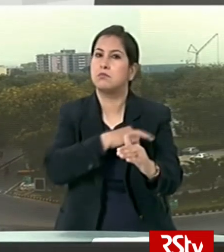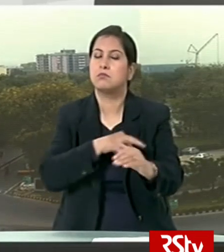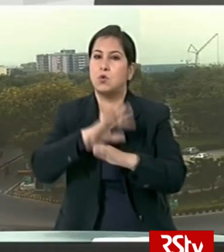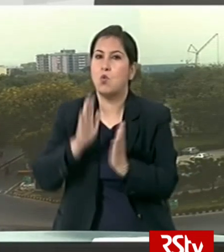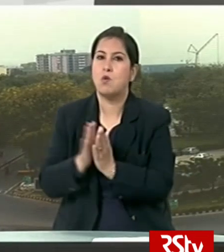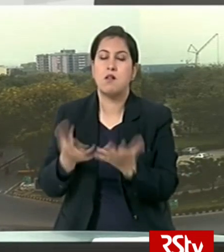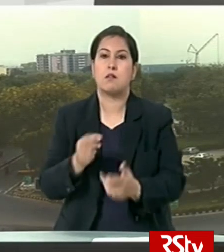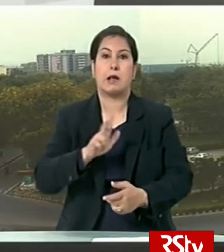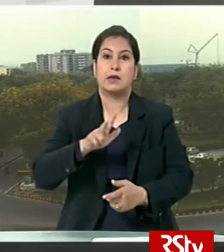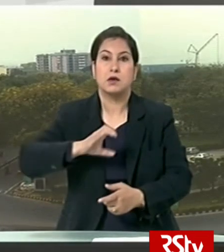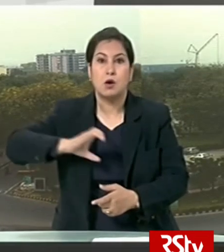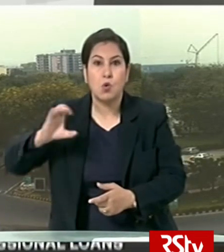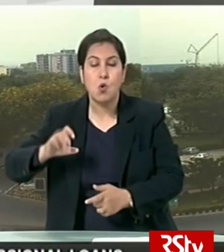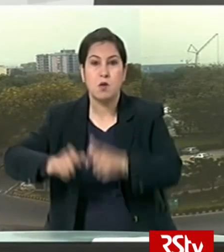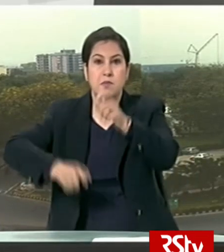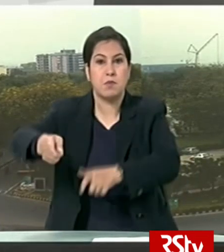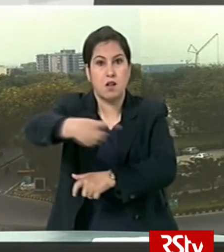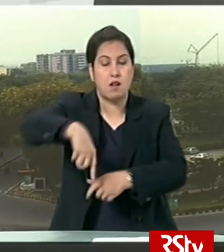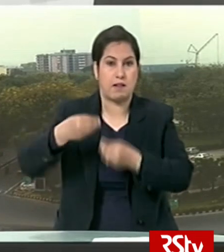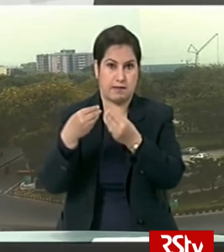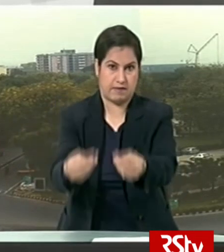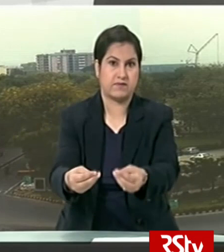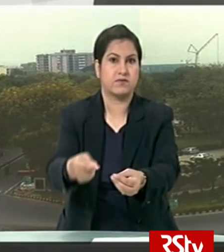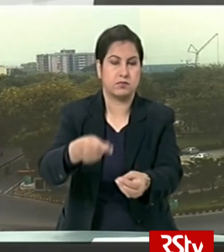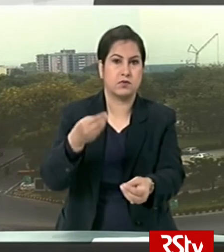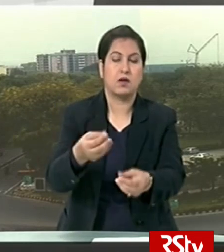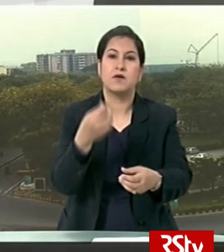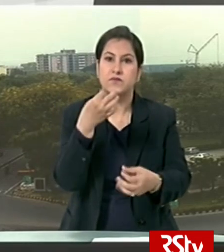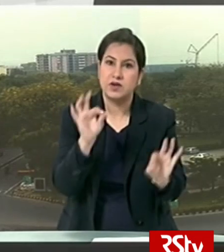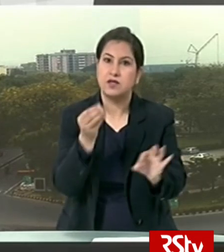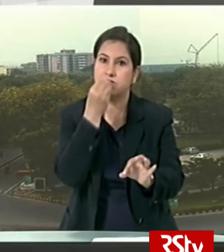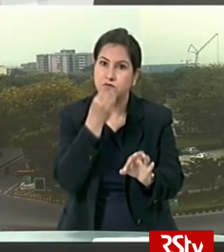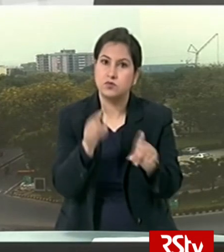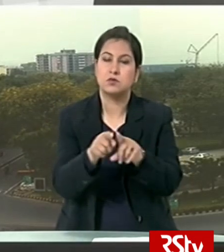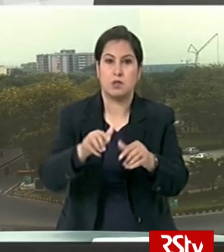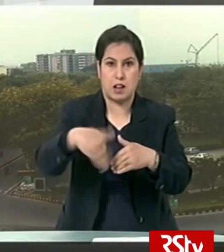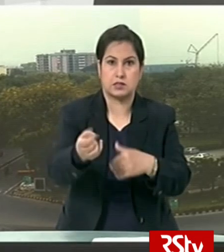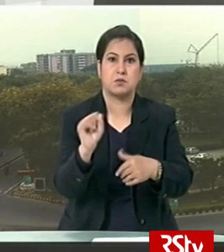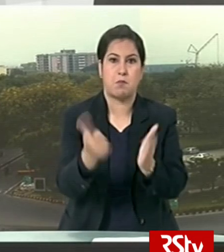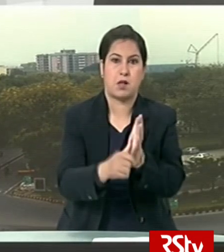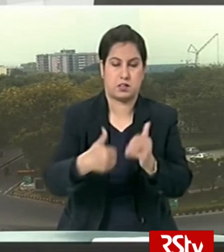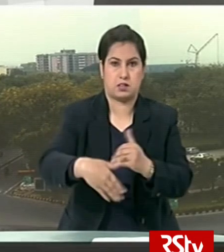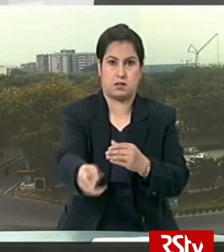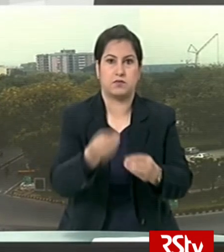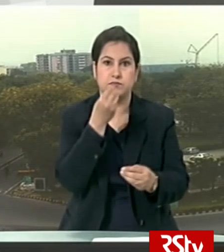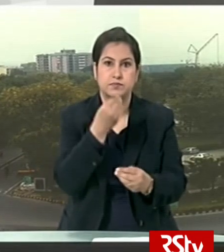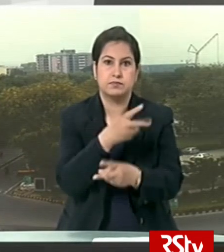benefits nearly eight crore migrant workers will be provided with free food grains for migrant workers for the next months